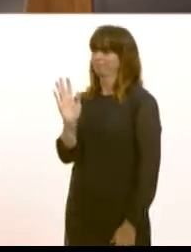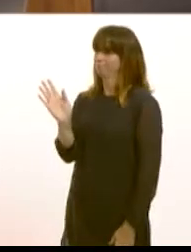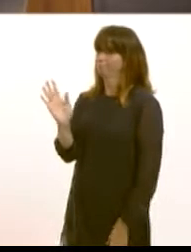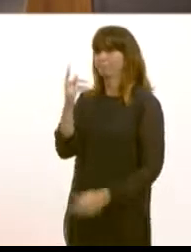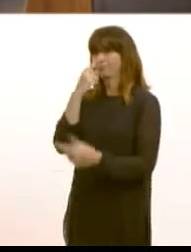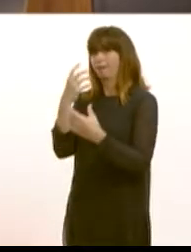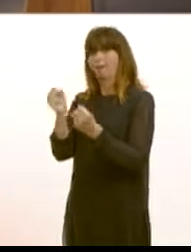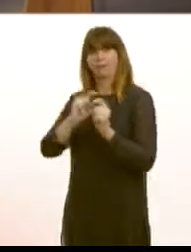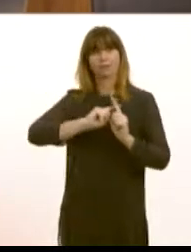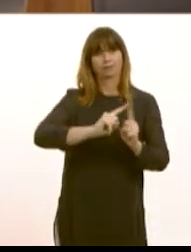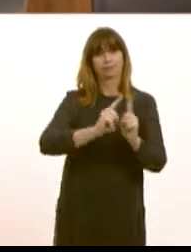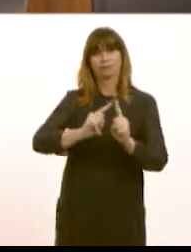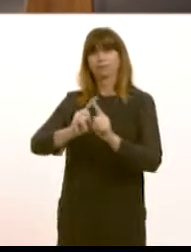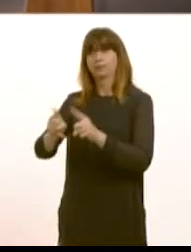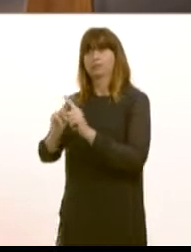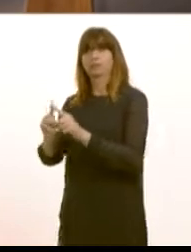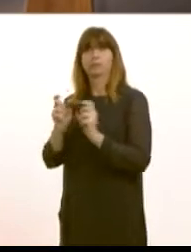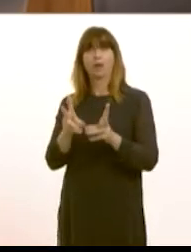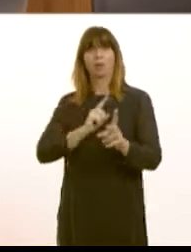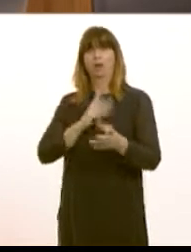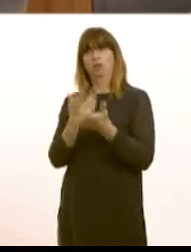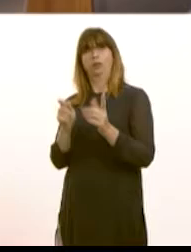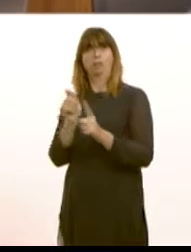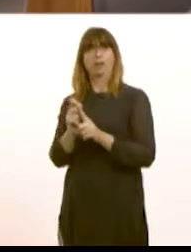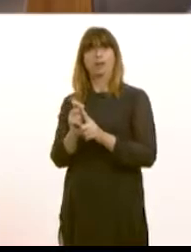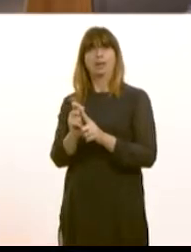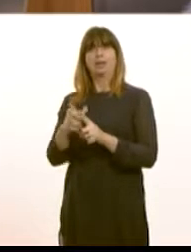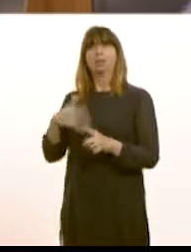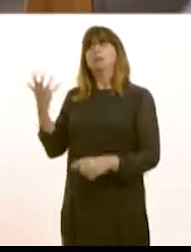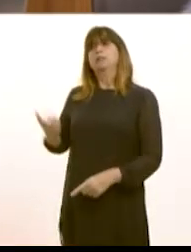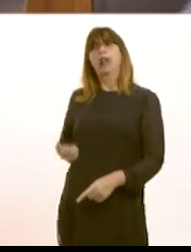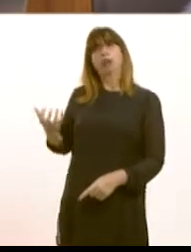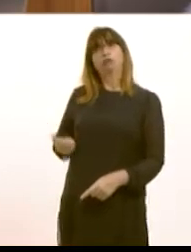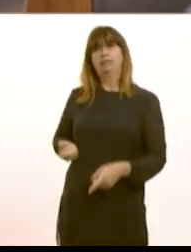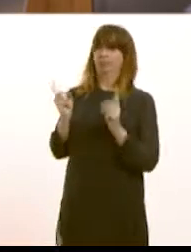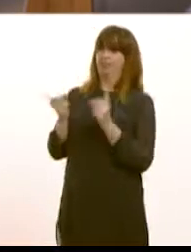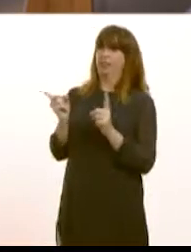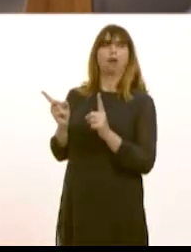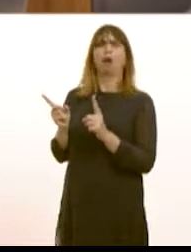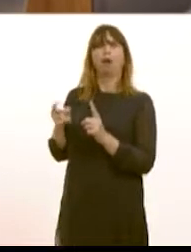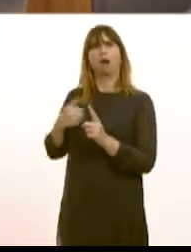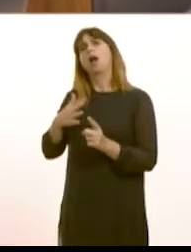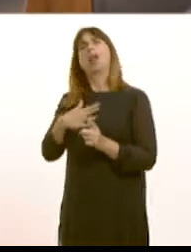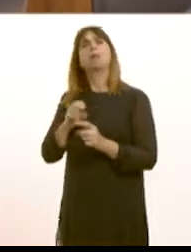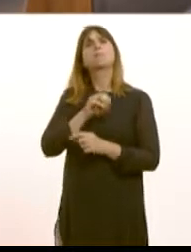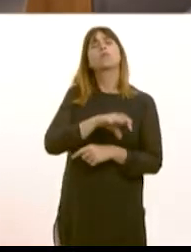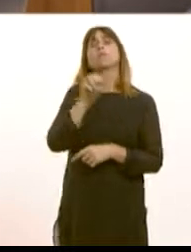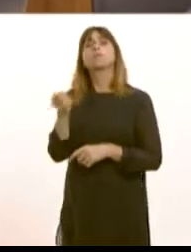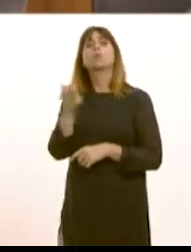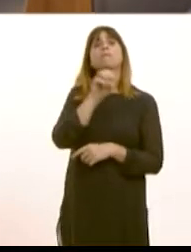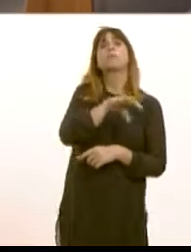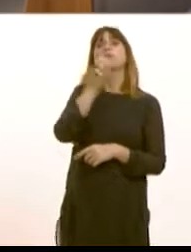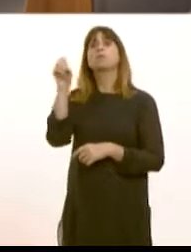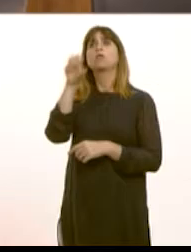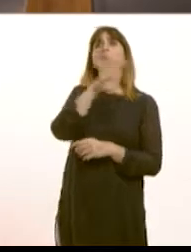can have as regards to the champions more and more GPs to be salaried. They wish to have the opportunity to move from one practice to another and that, of